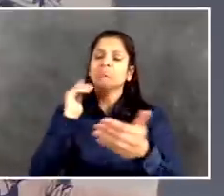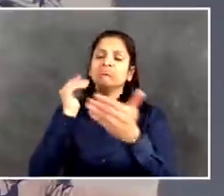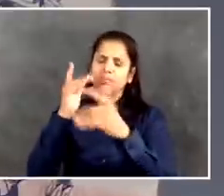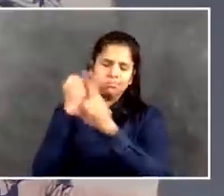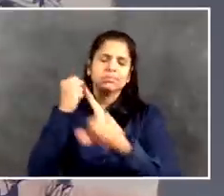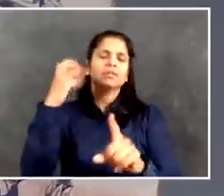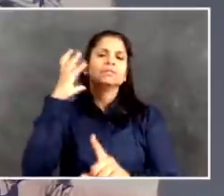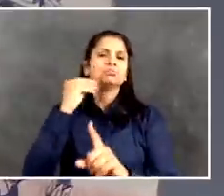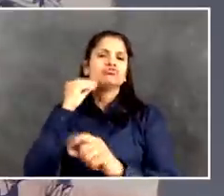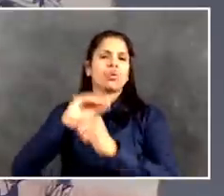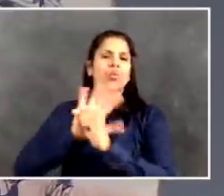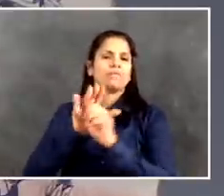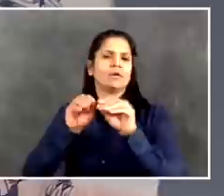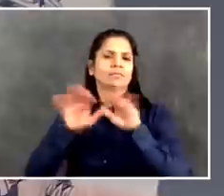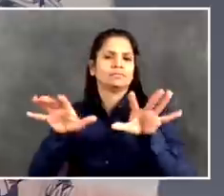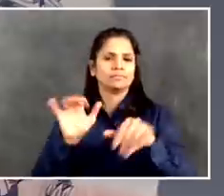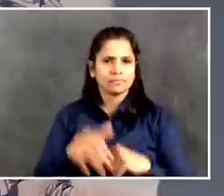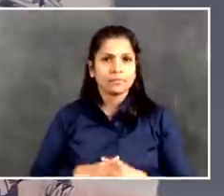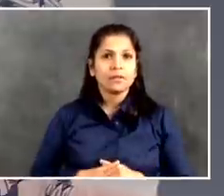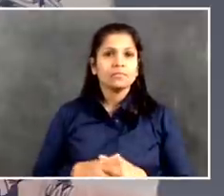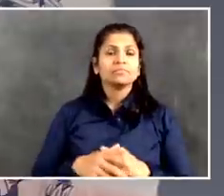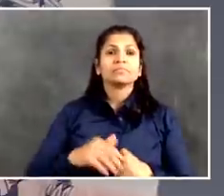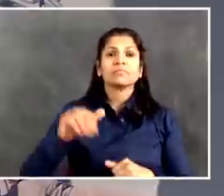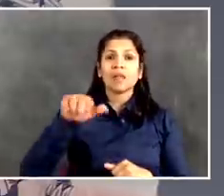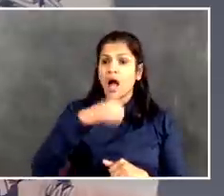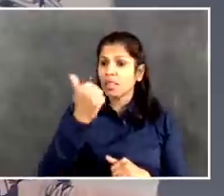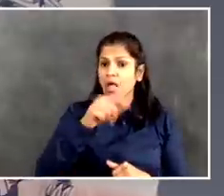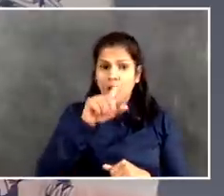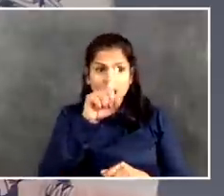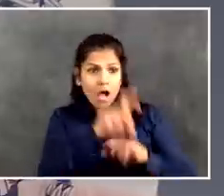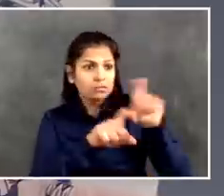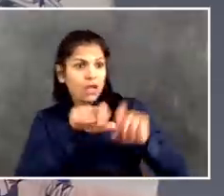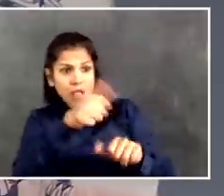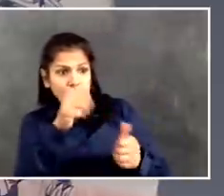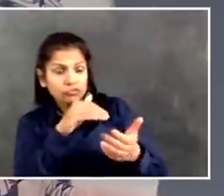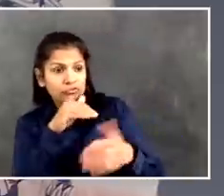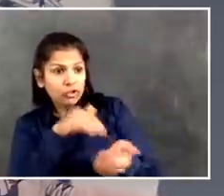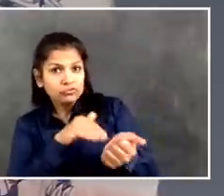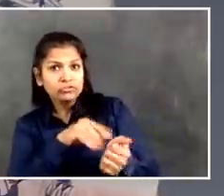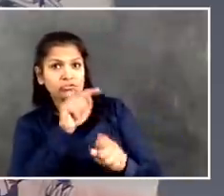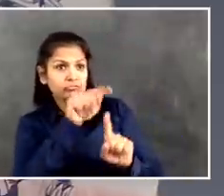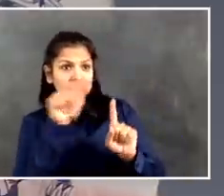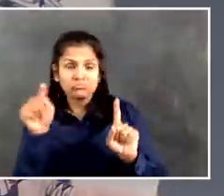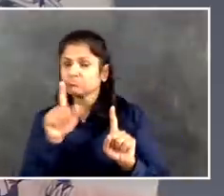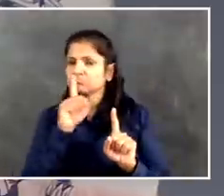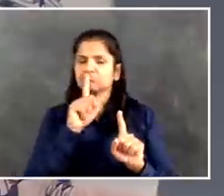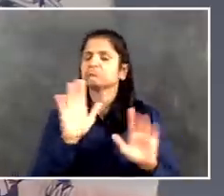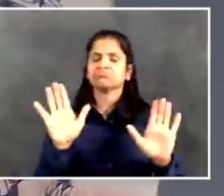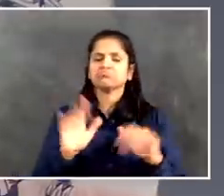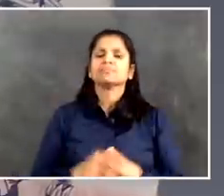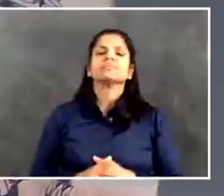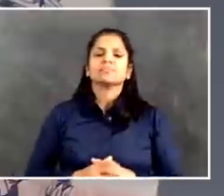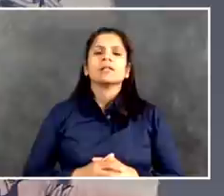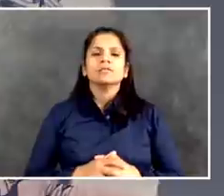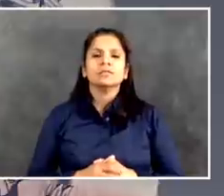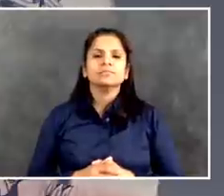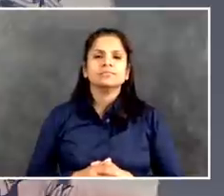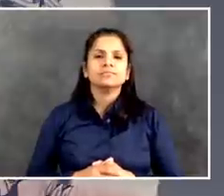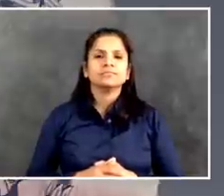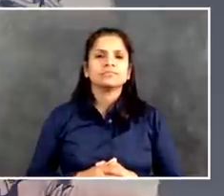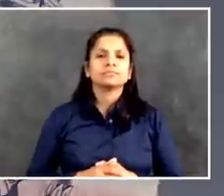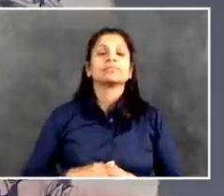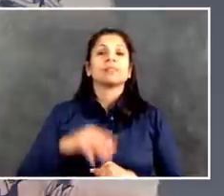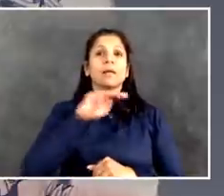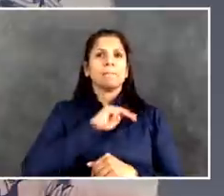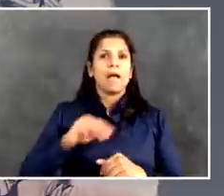Okay. Kathleen from Patch is up next. Kathleen. Hi, Mr. Mayor and everyone. Kathleen, we need you to